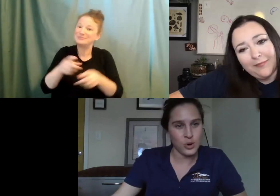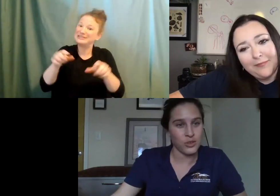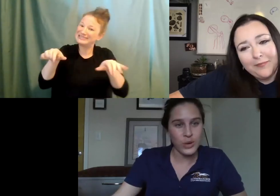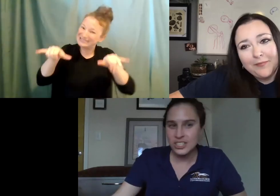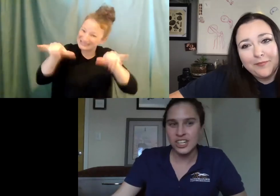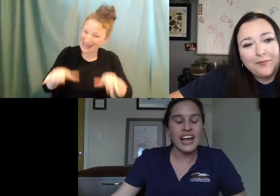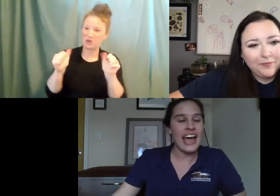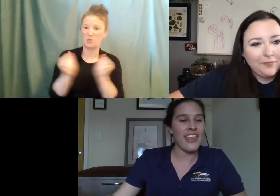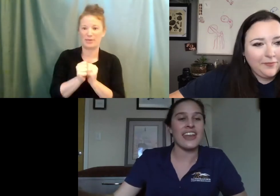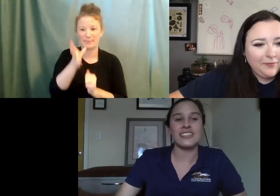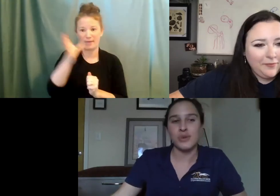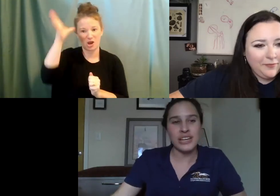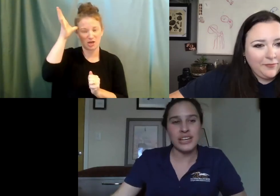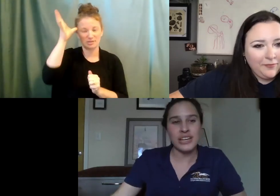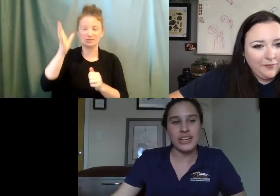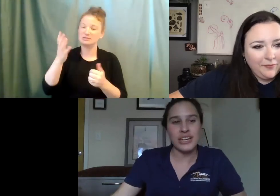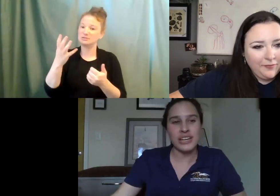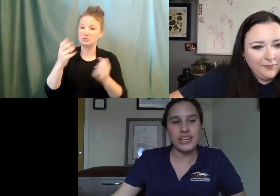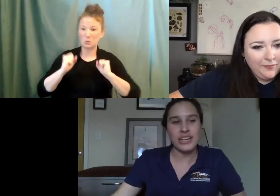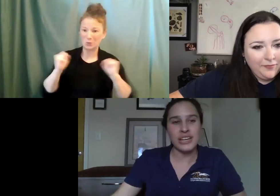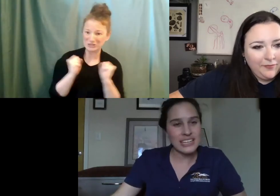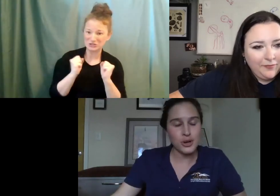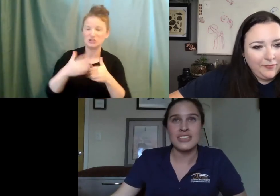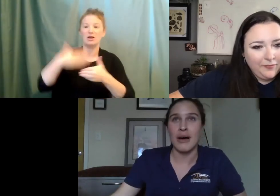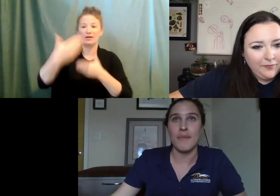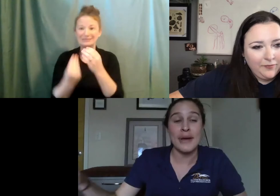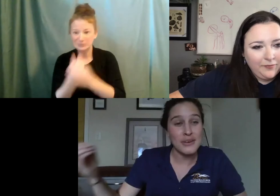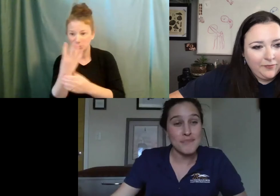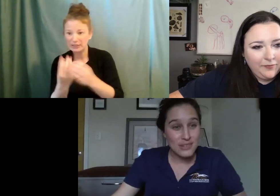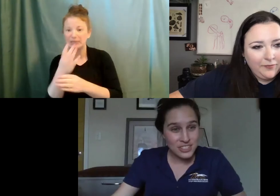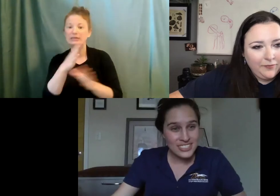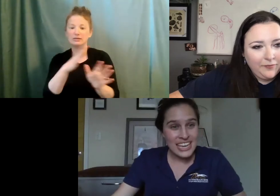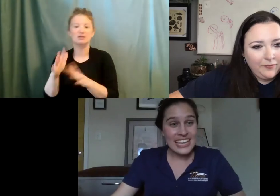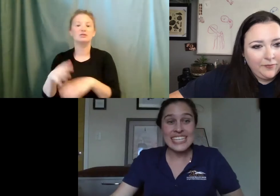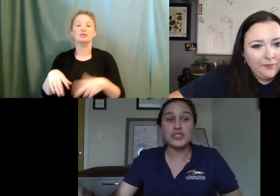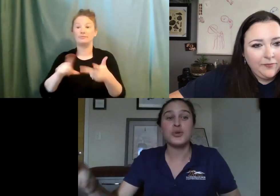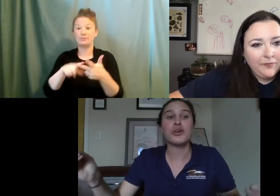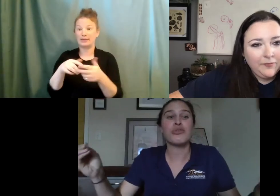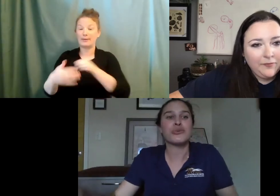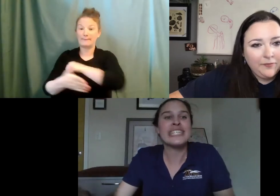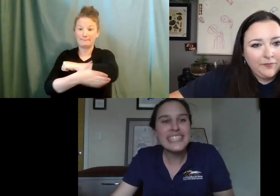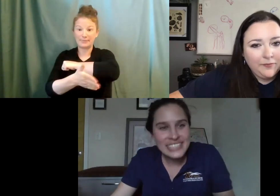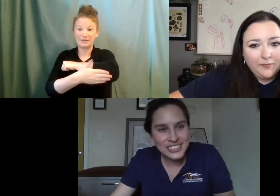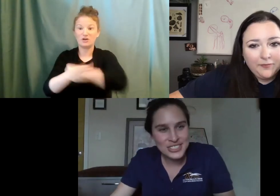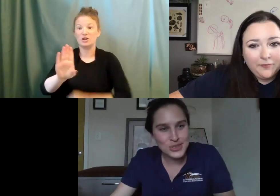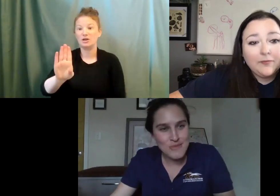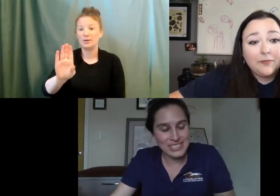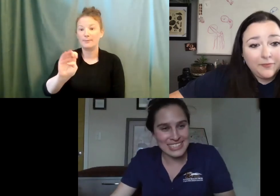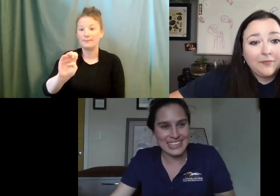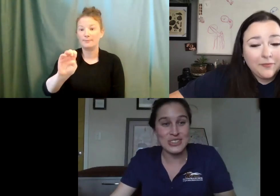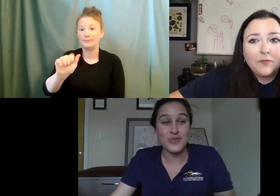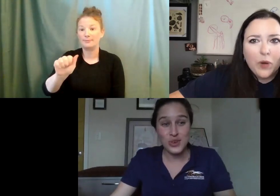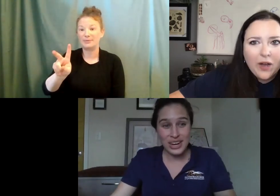for the winter and then the next spring disperse. Um, American beavers can take two to three years to